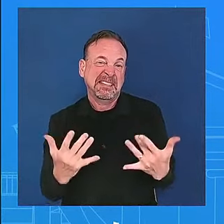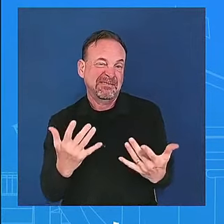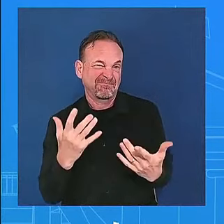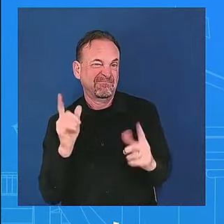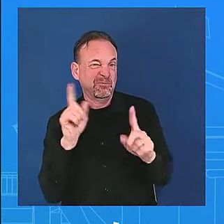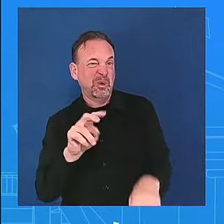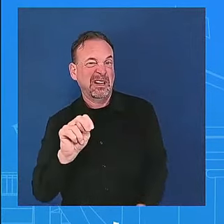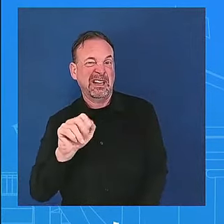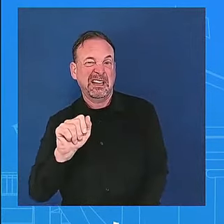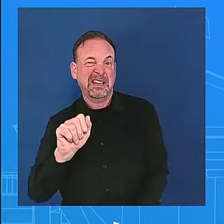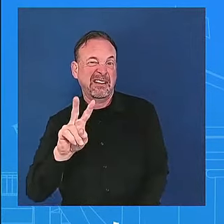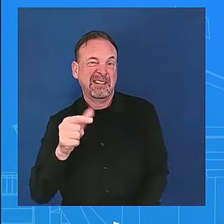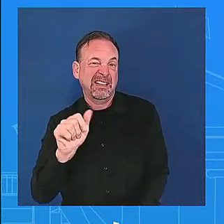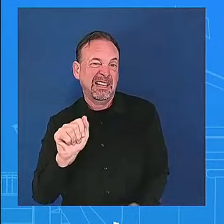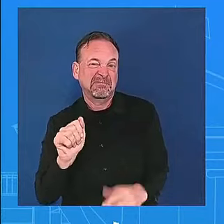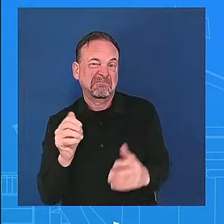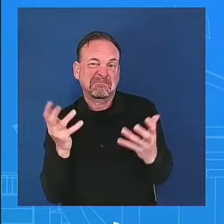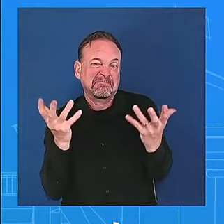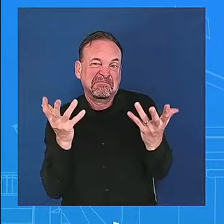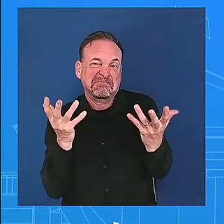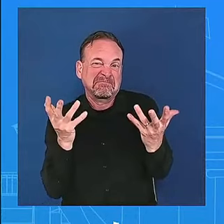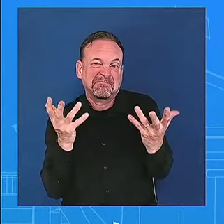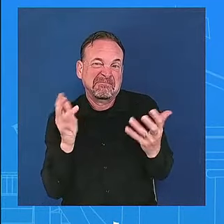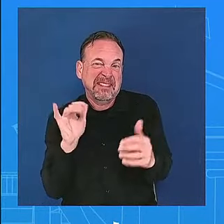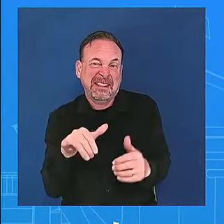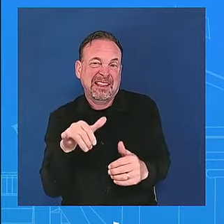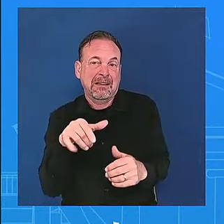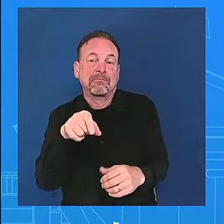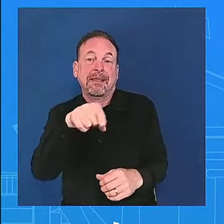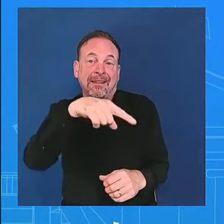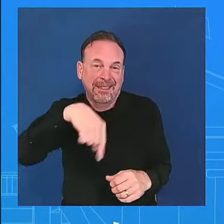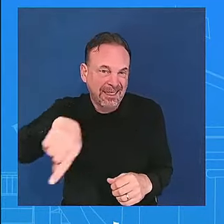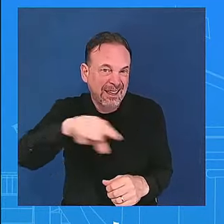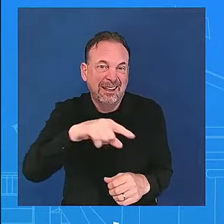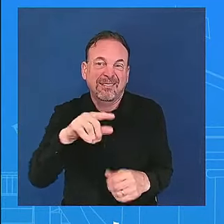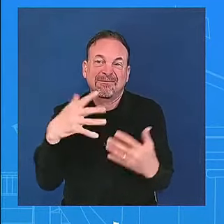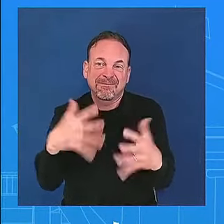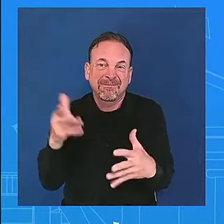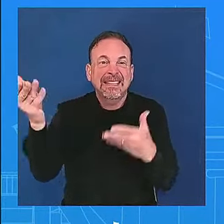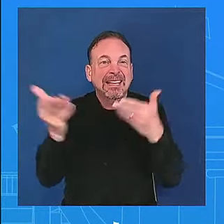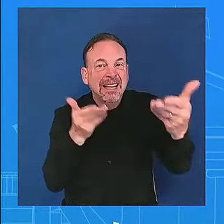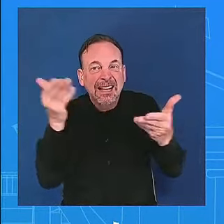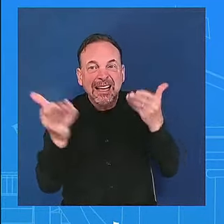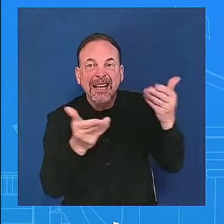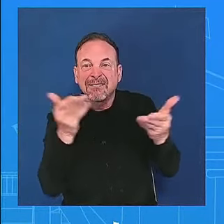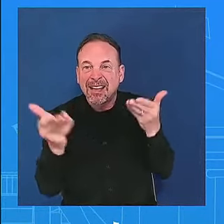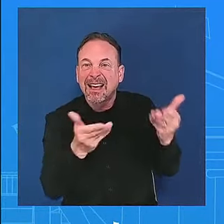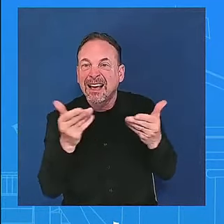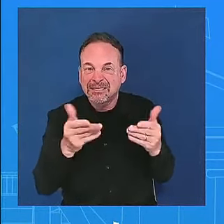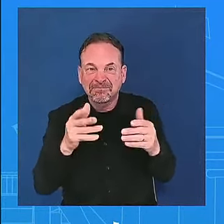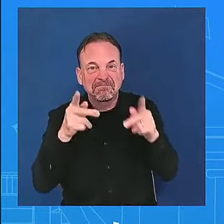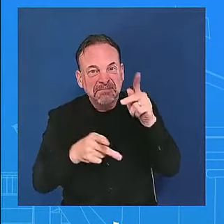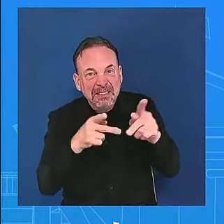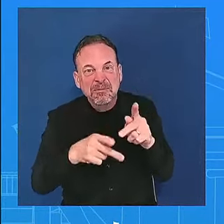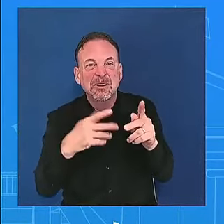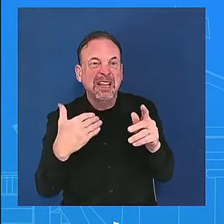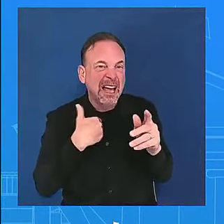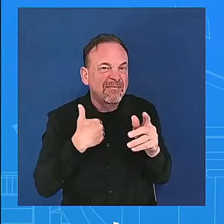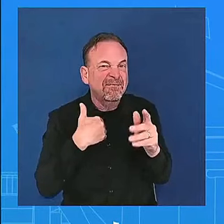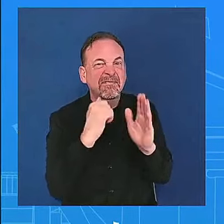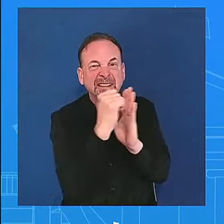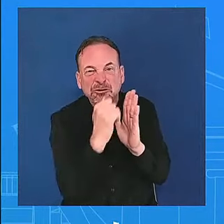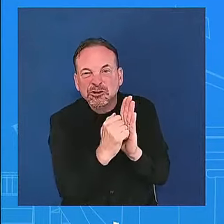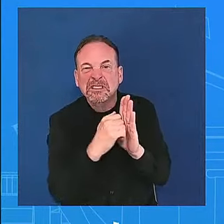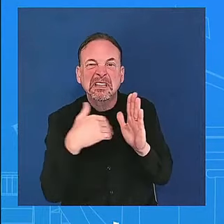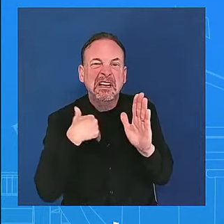to what i can say more broadly about us and how we as an administration taking away the campaign just as an administration what we've done for the